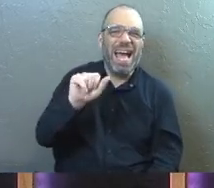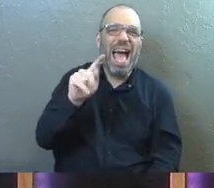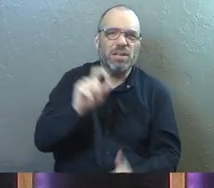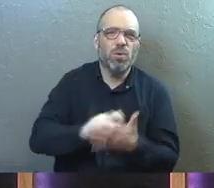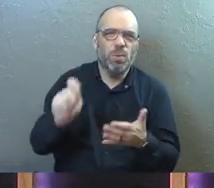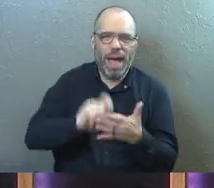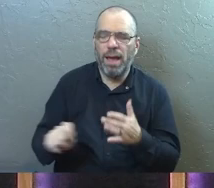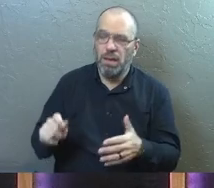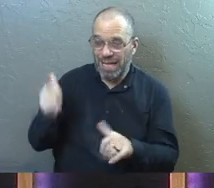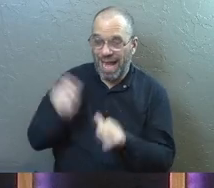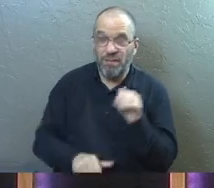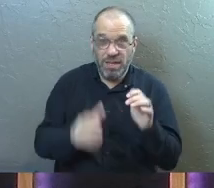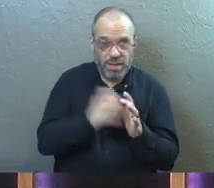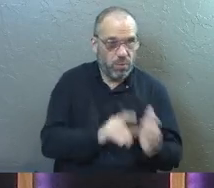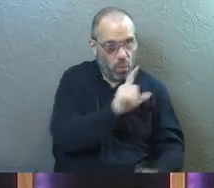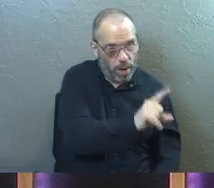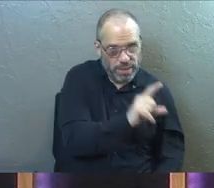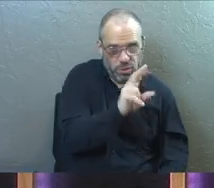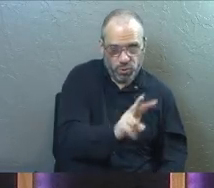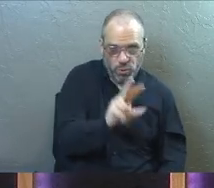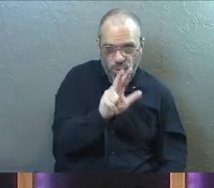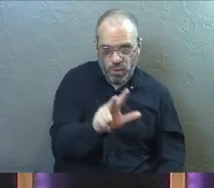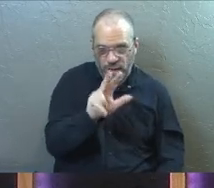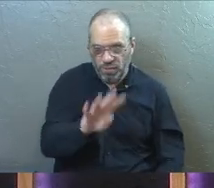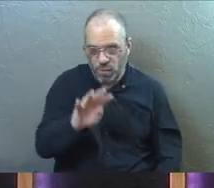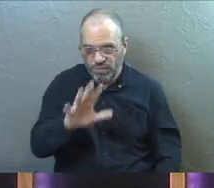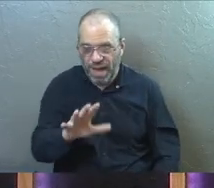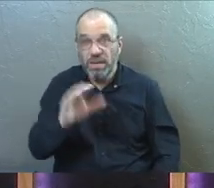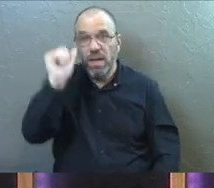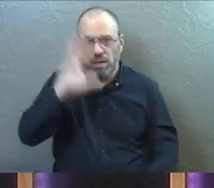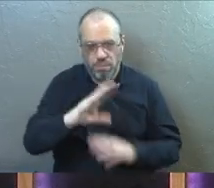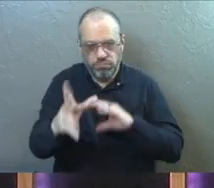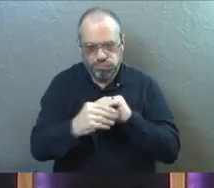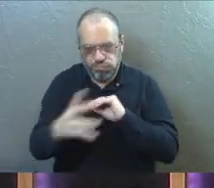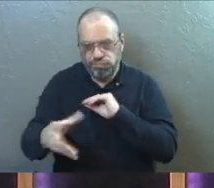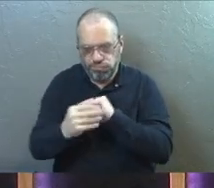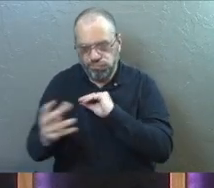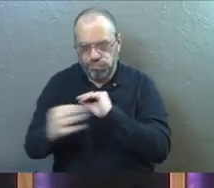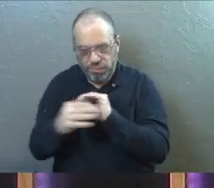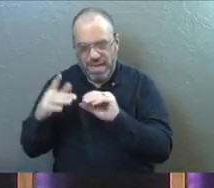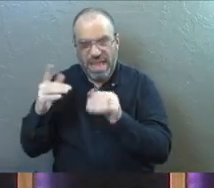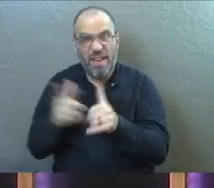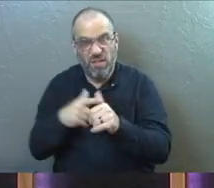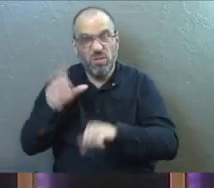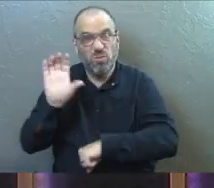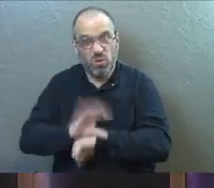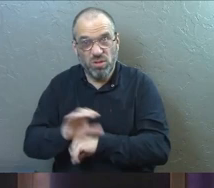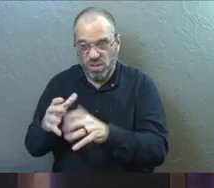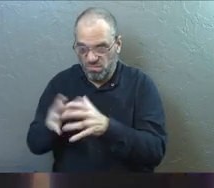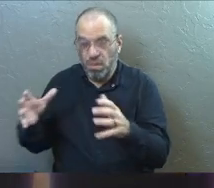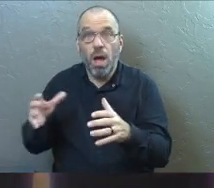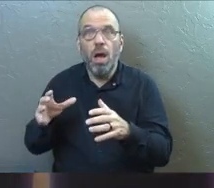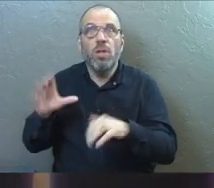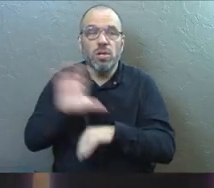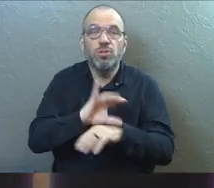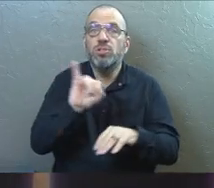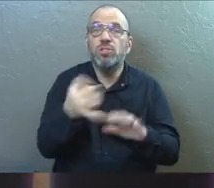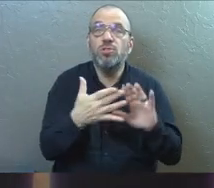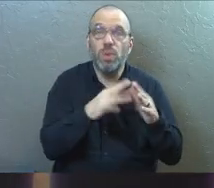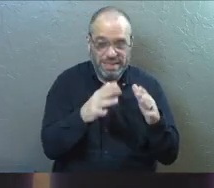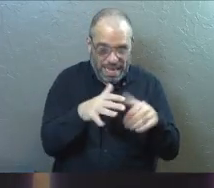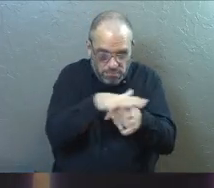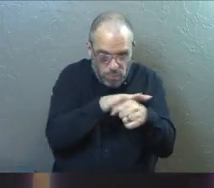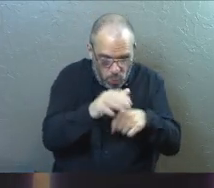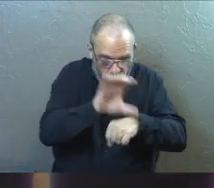every chapter in the book of Acts that God has been adding to the numbers of believers in the early church. The church at Jerusalem,